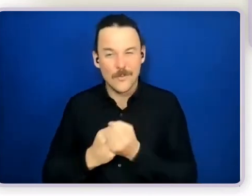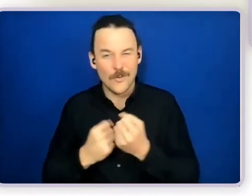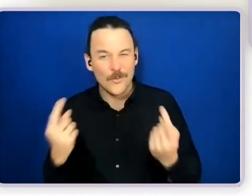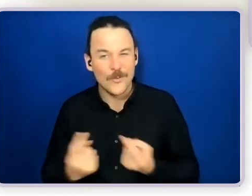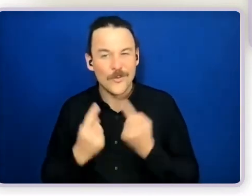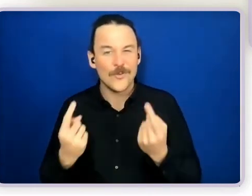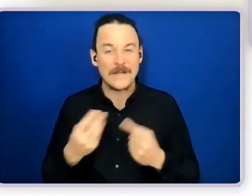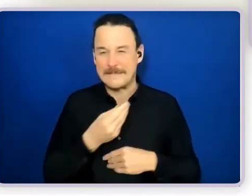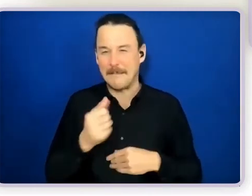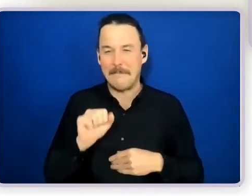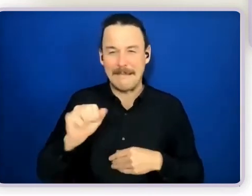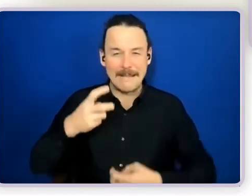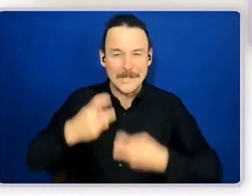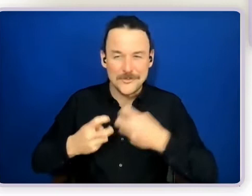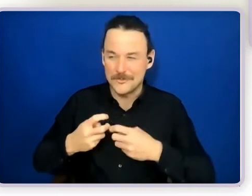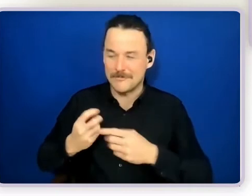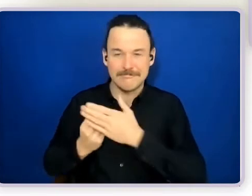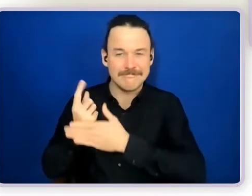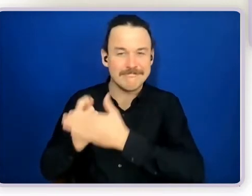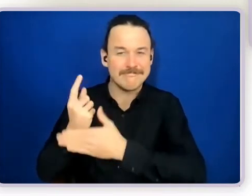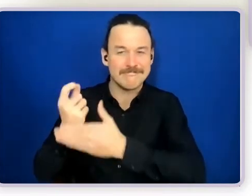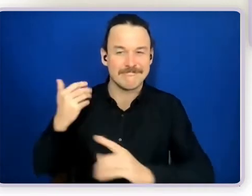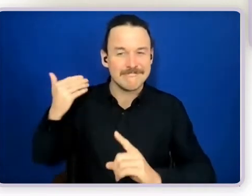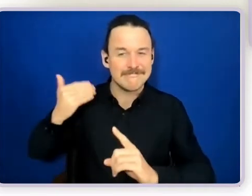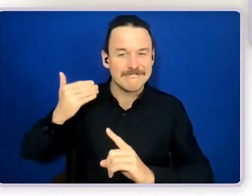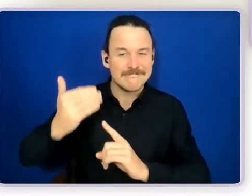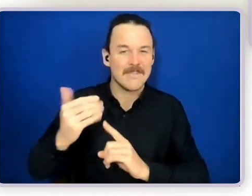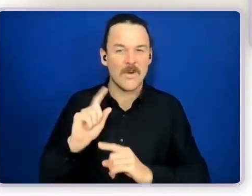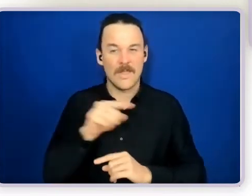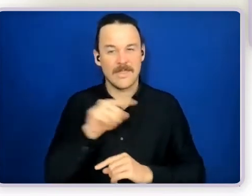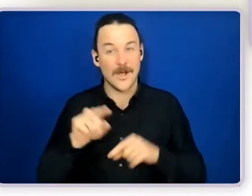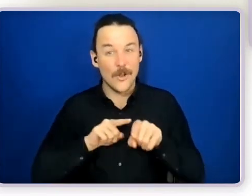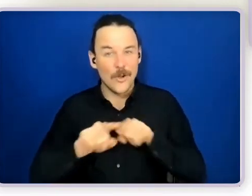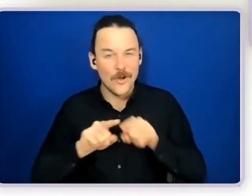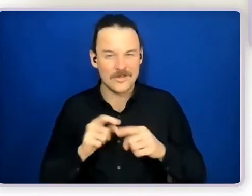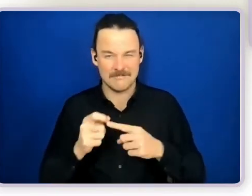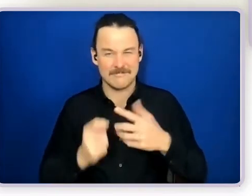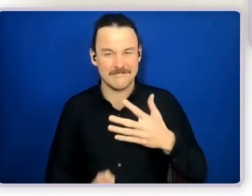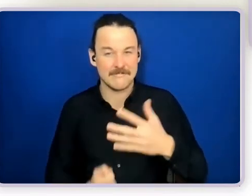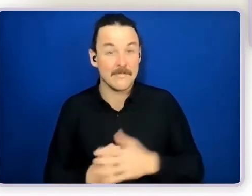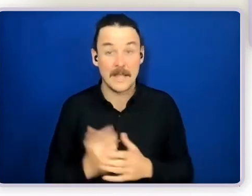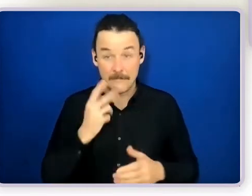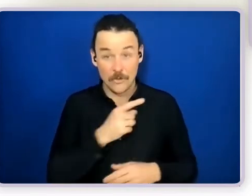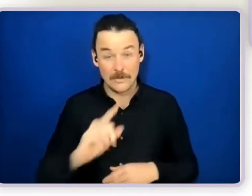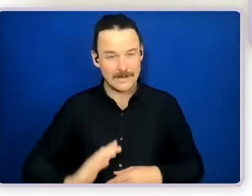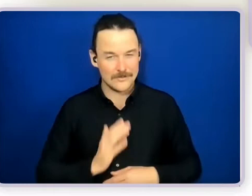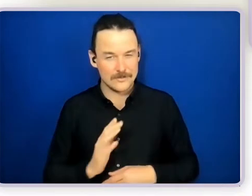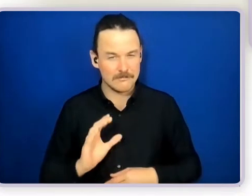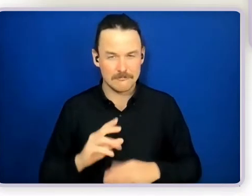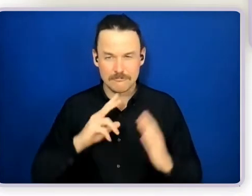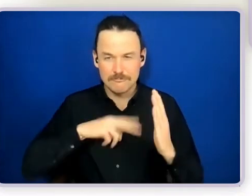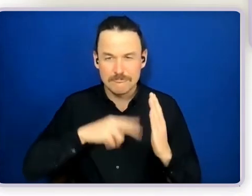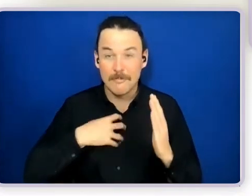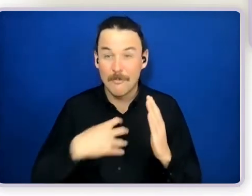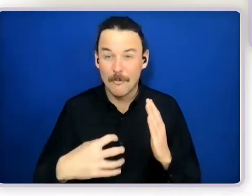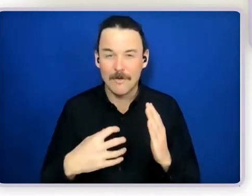journey, along the way, some of their learnings and such. So if you're interested in circles of support, I encourage you to look